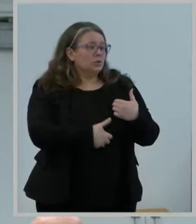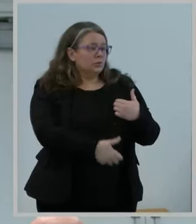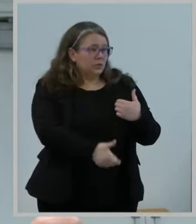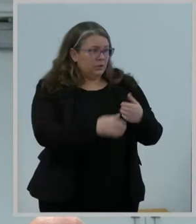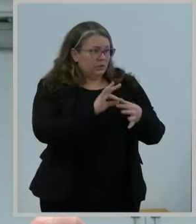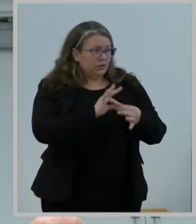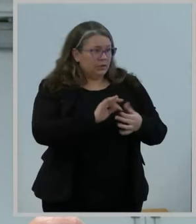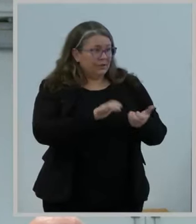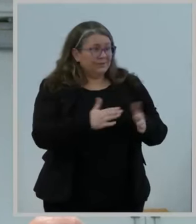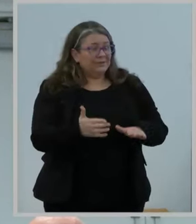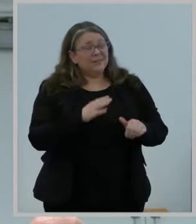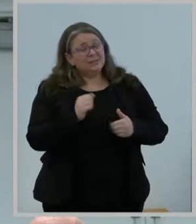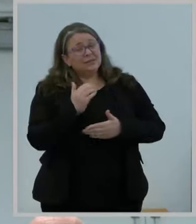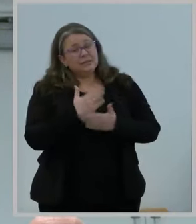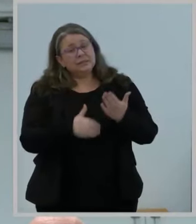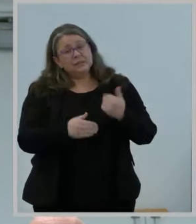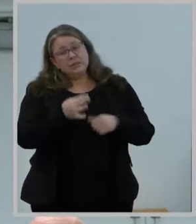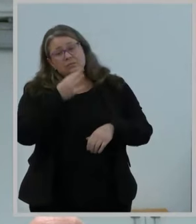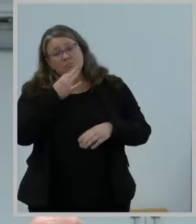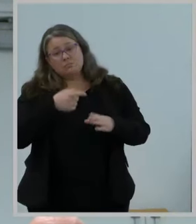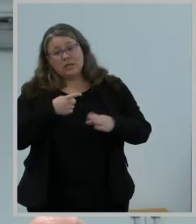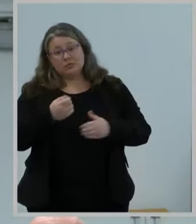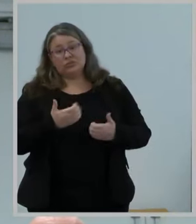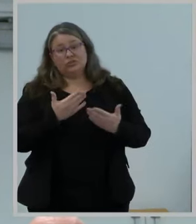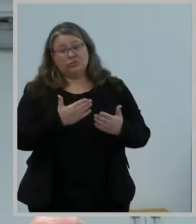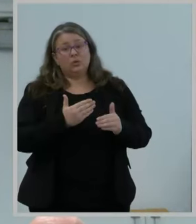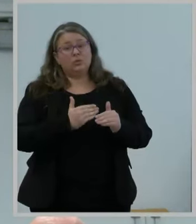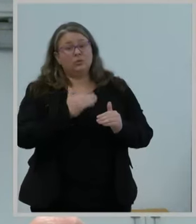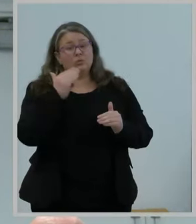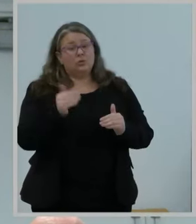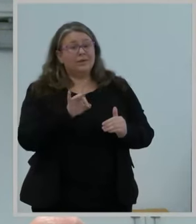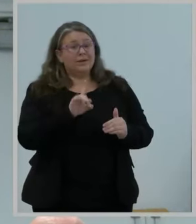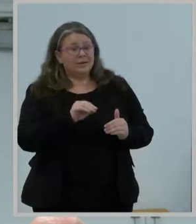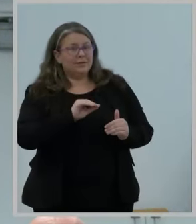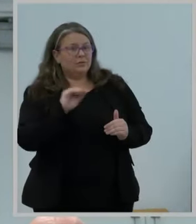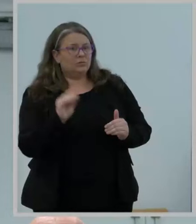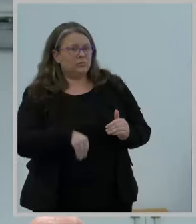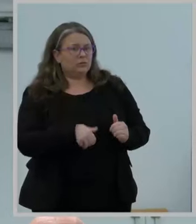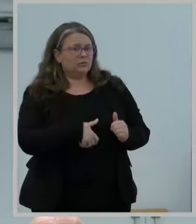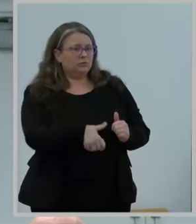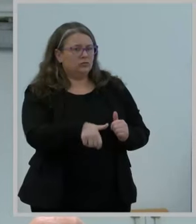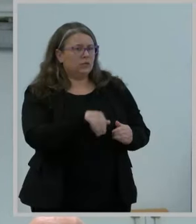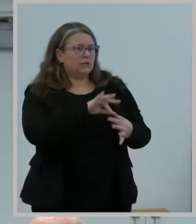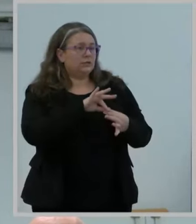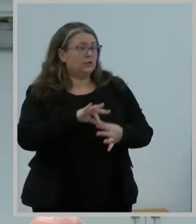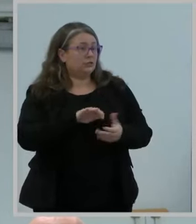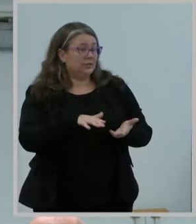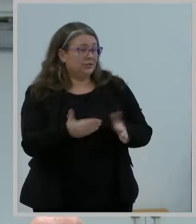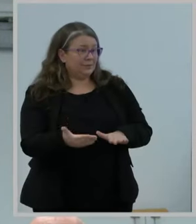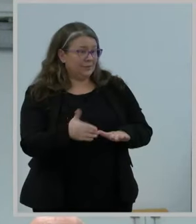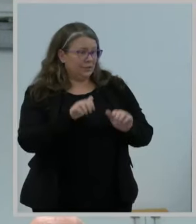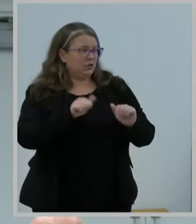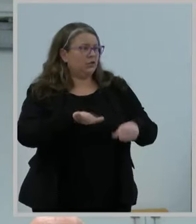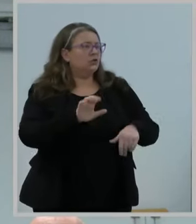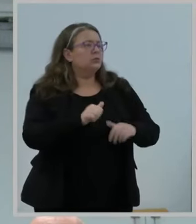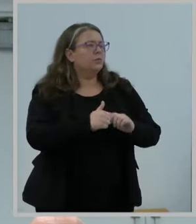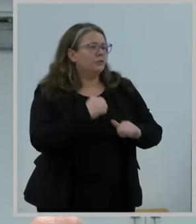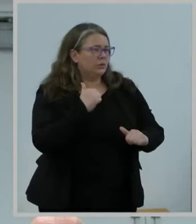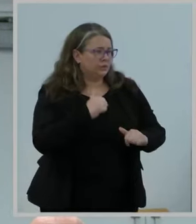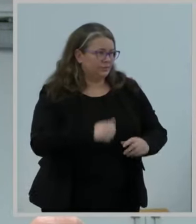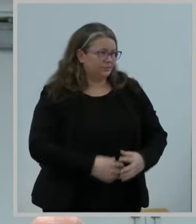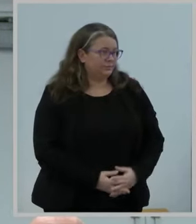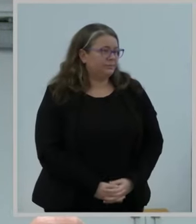some experts suggest over 80% of pregnancy-related deaths are preventable. Furthermore,